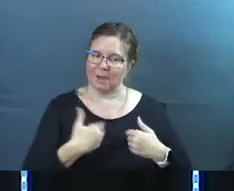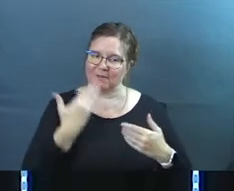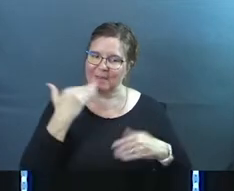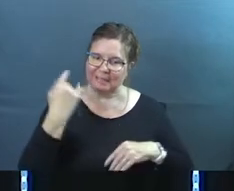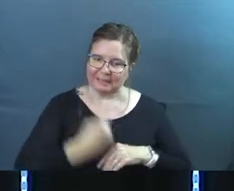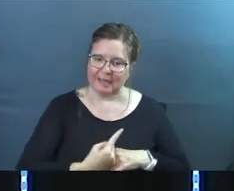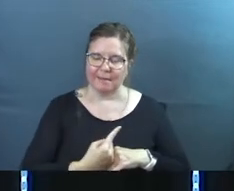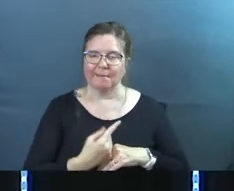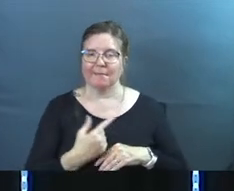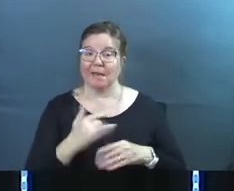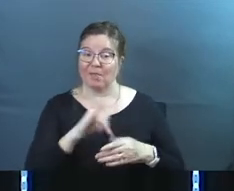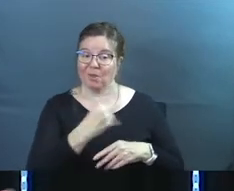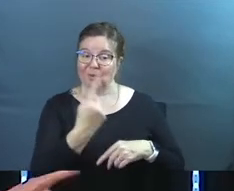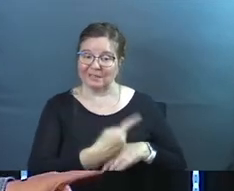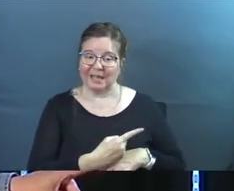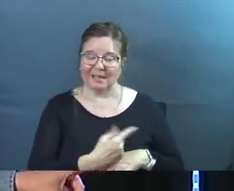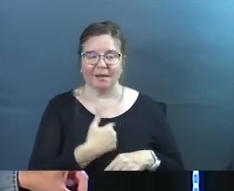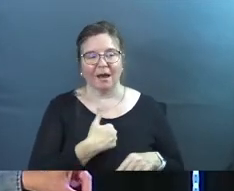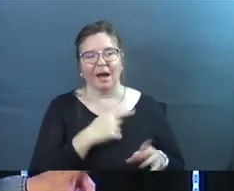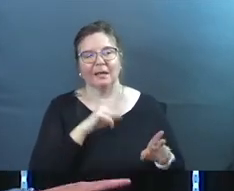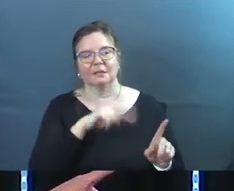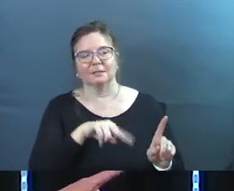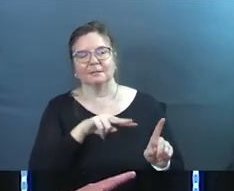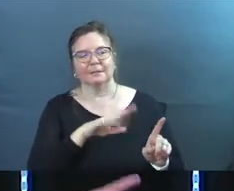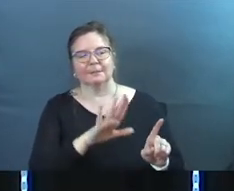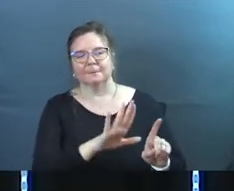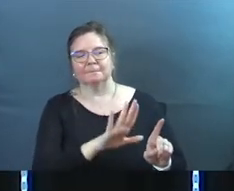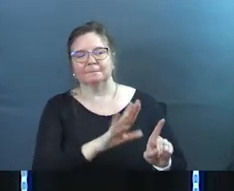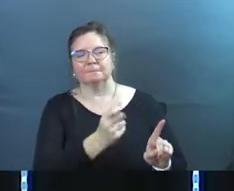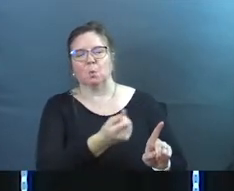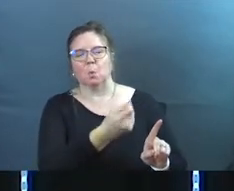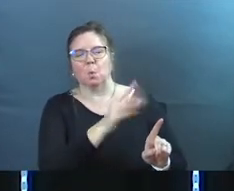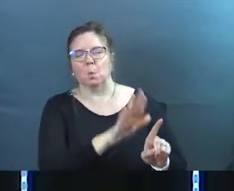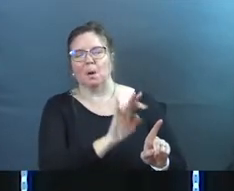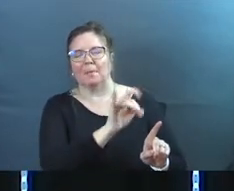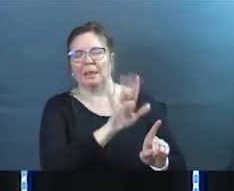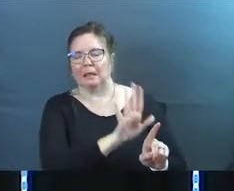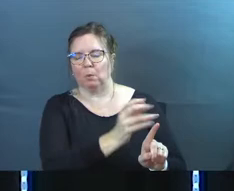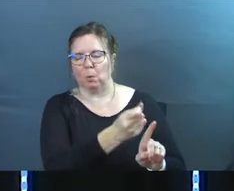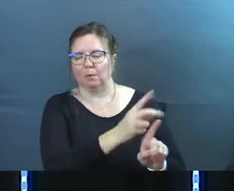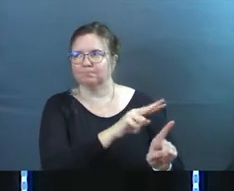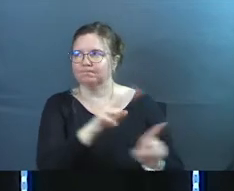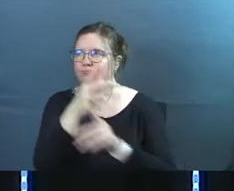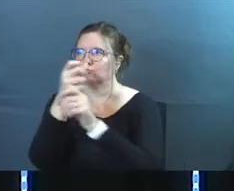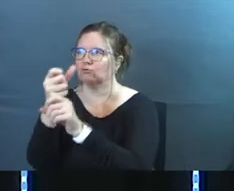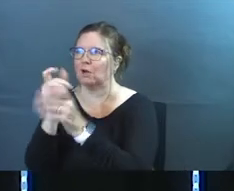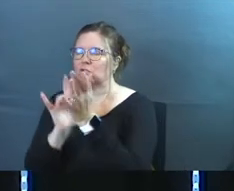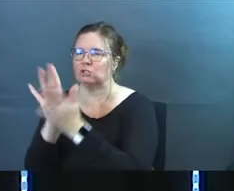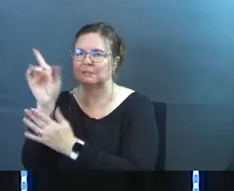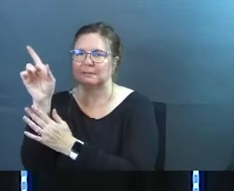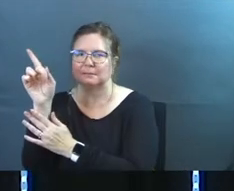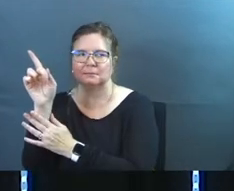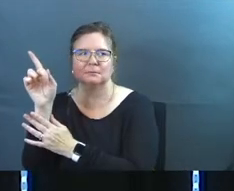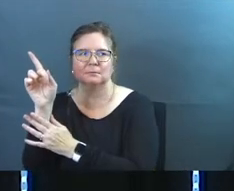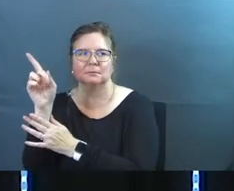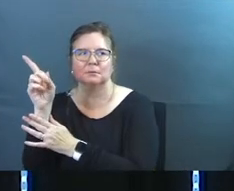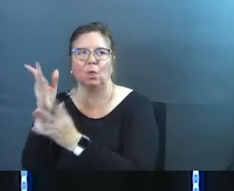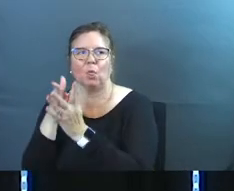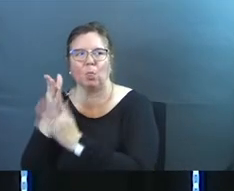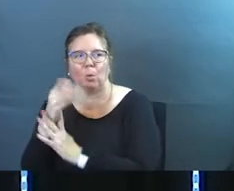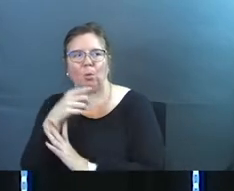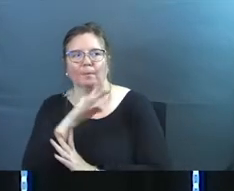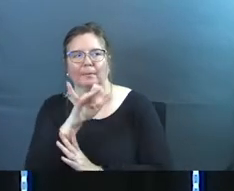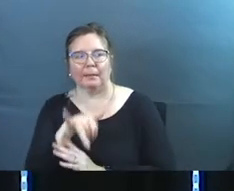having a bad day and on those days I need to trust Jesus in the leader. I need to realize that the